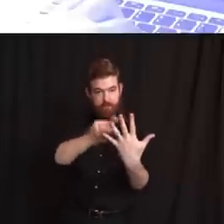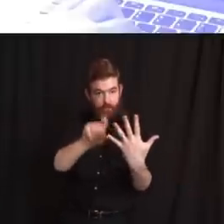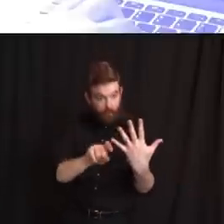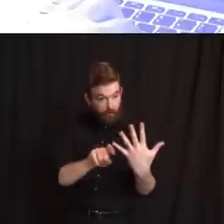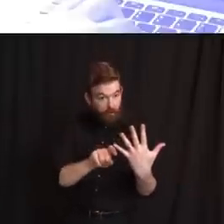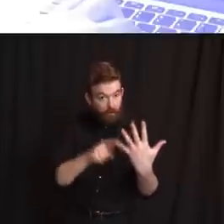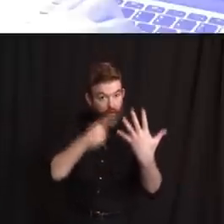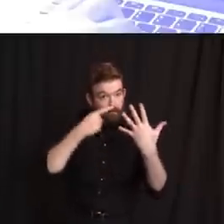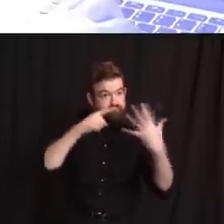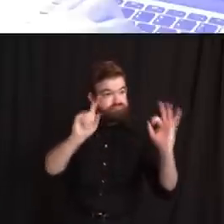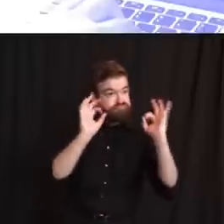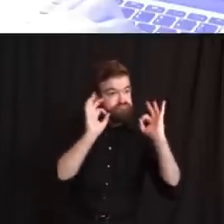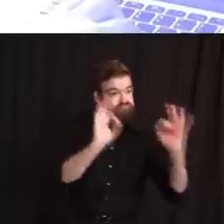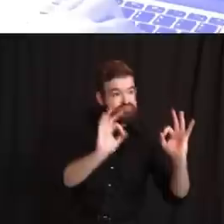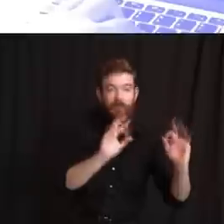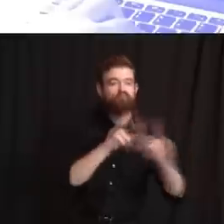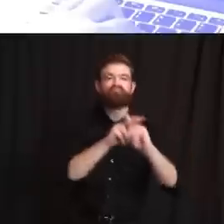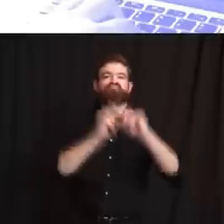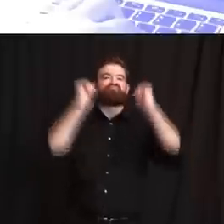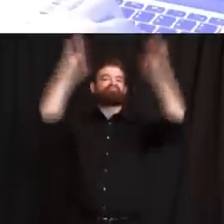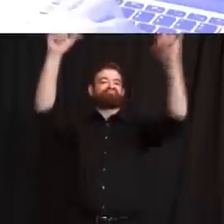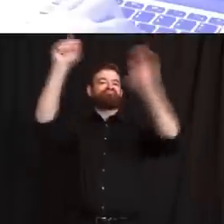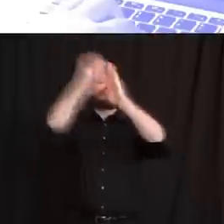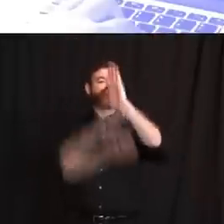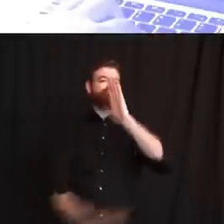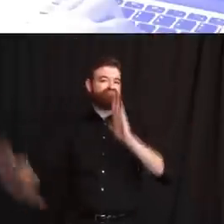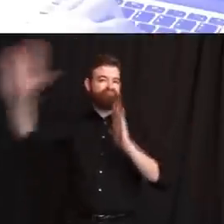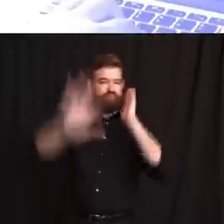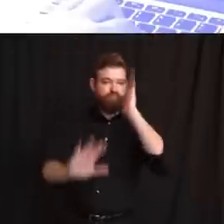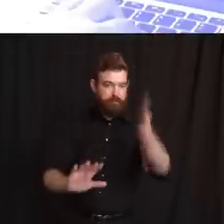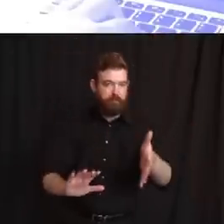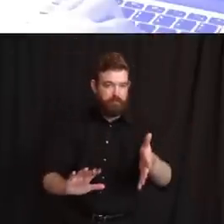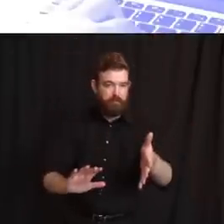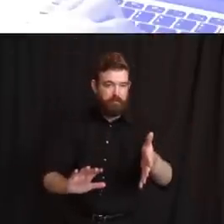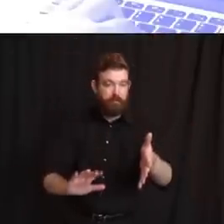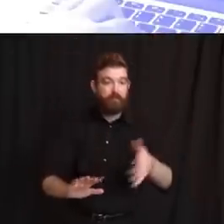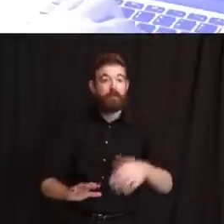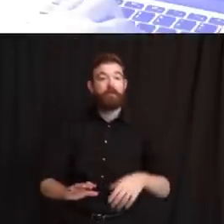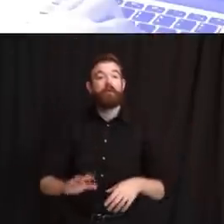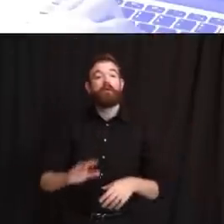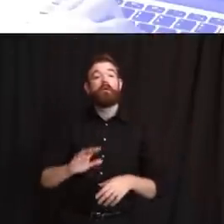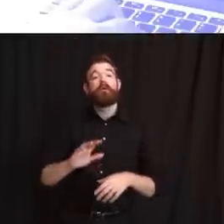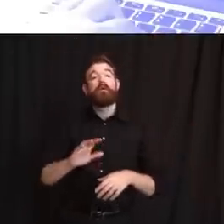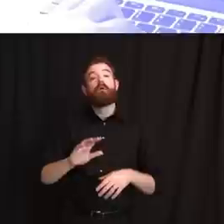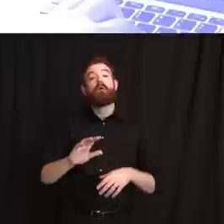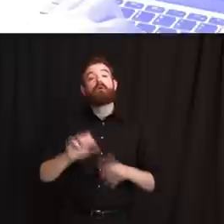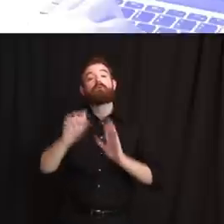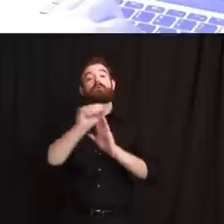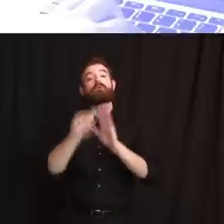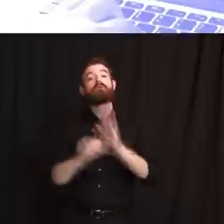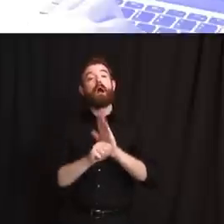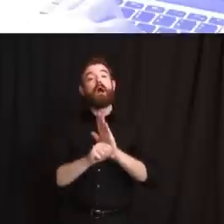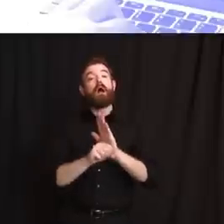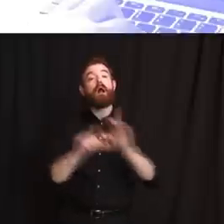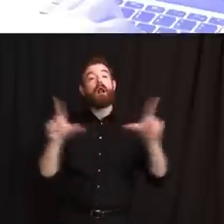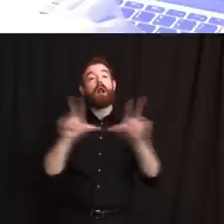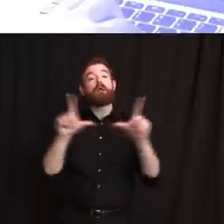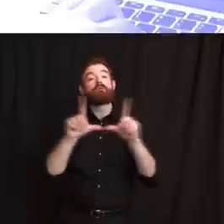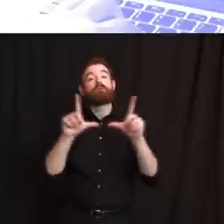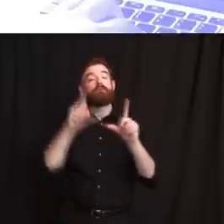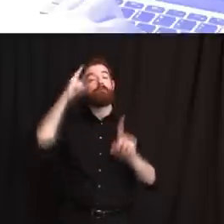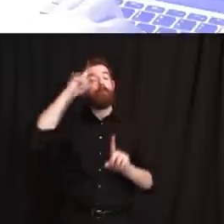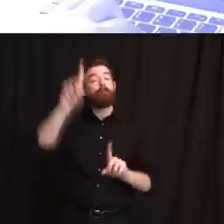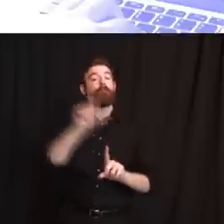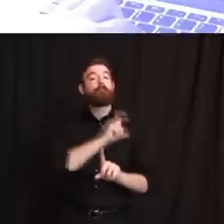Second, we plan to develop a statewide licensing program for police officers. As some of you know, when we